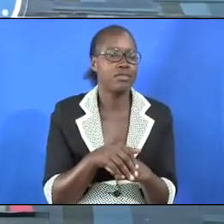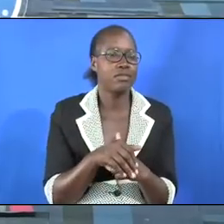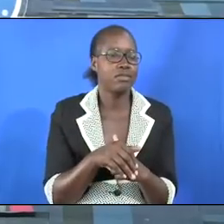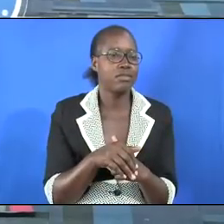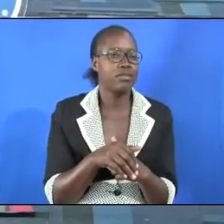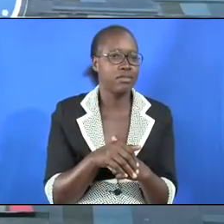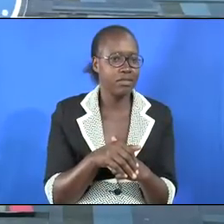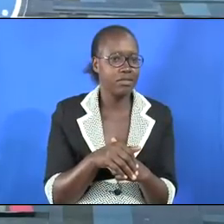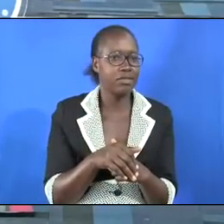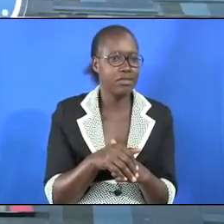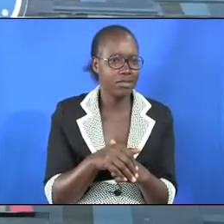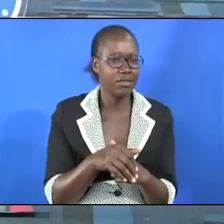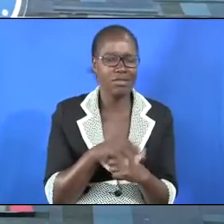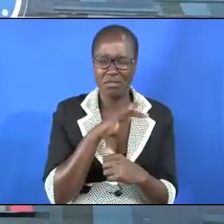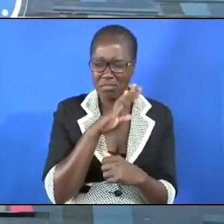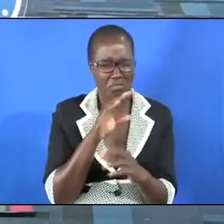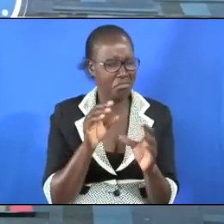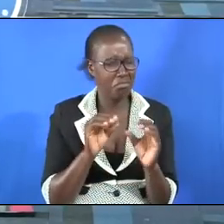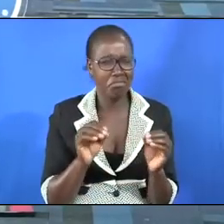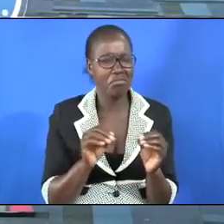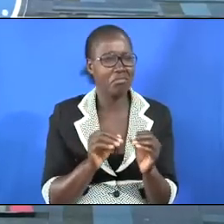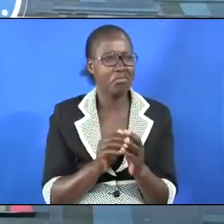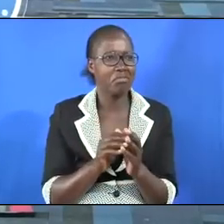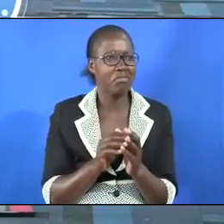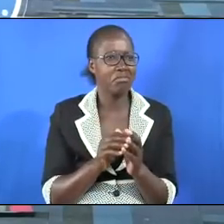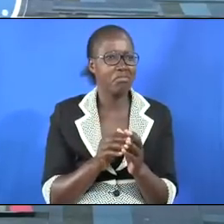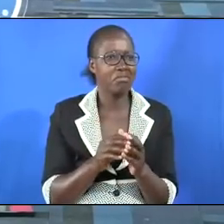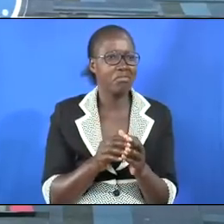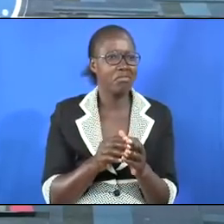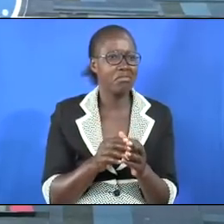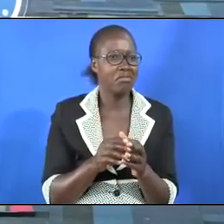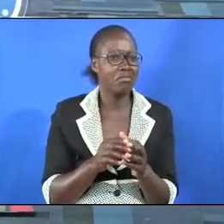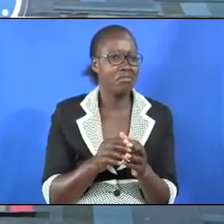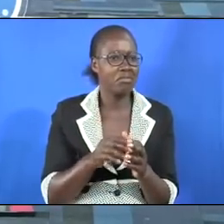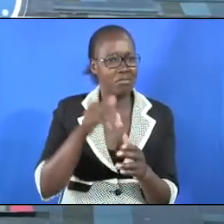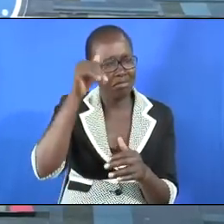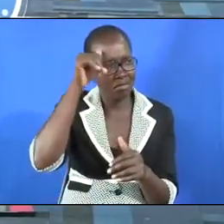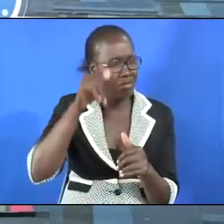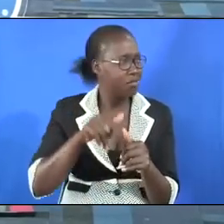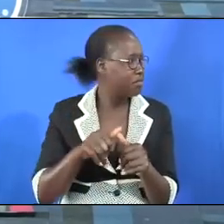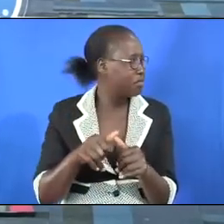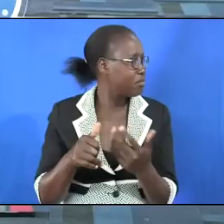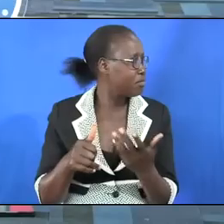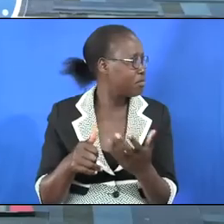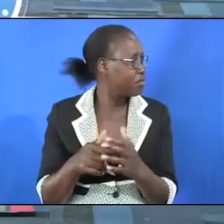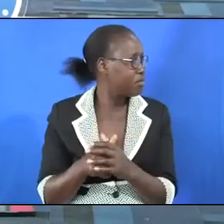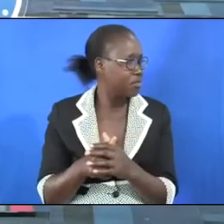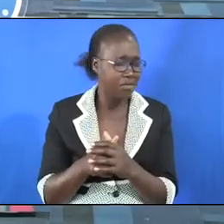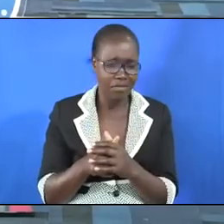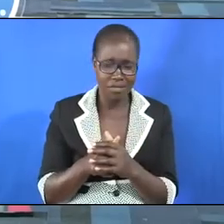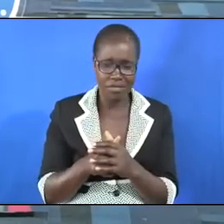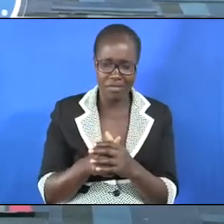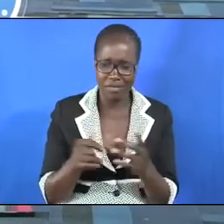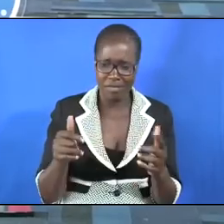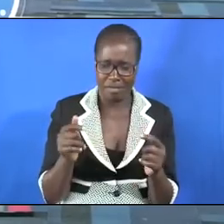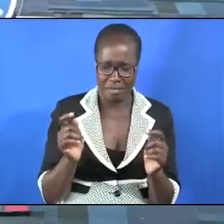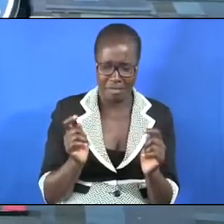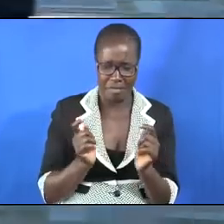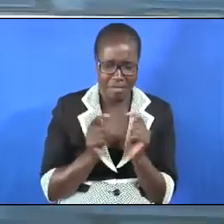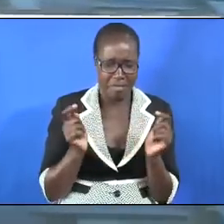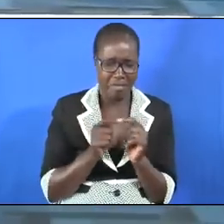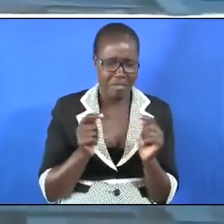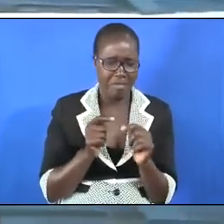and with a lot of tad poles I remember when I was in the water I kept on there things which were biting me